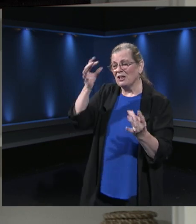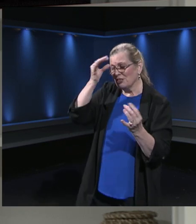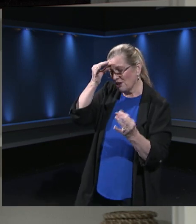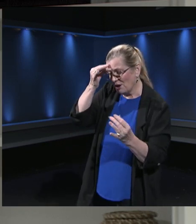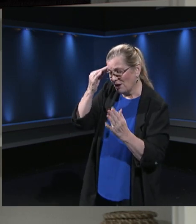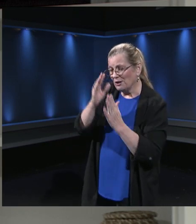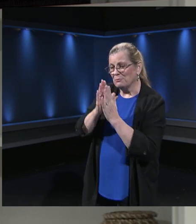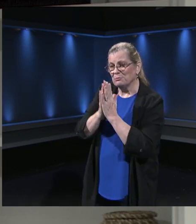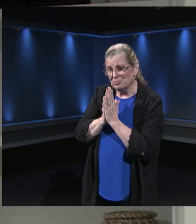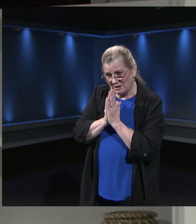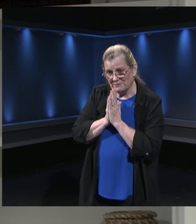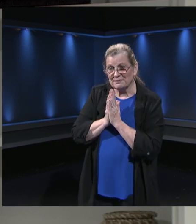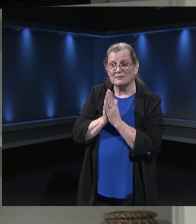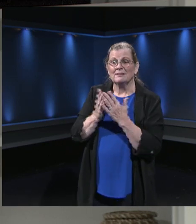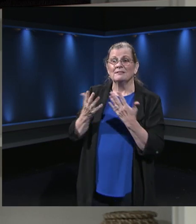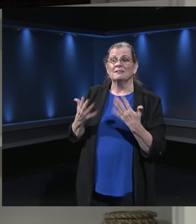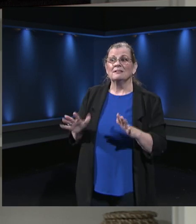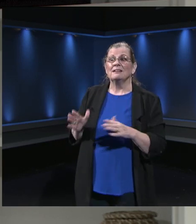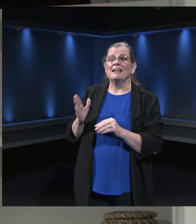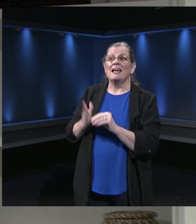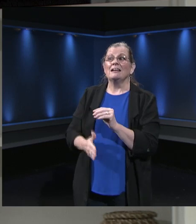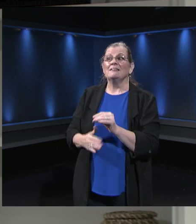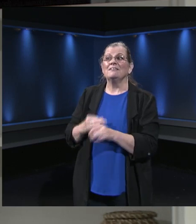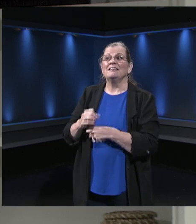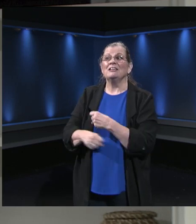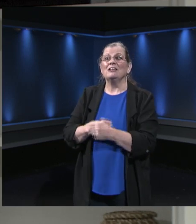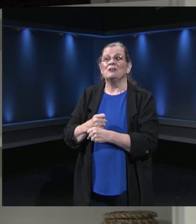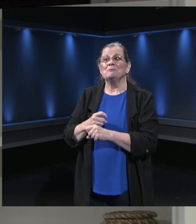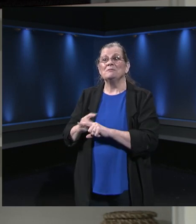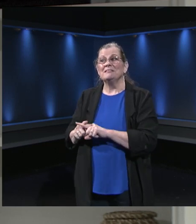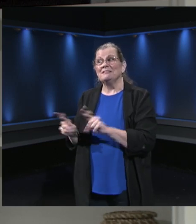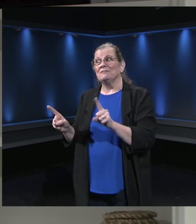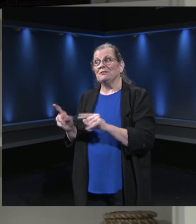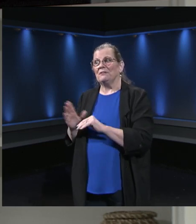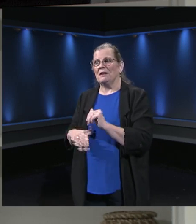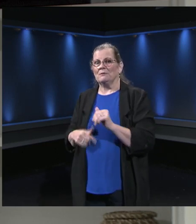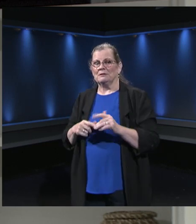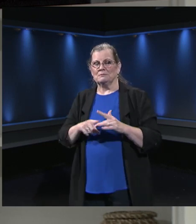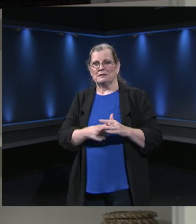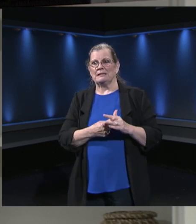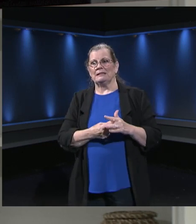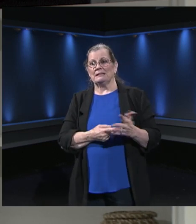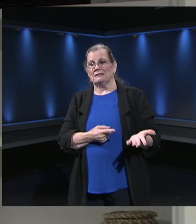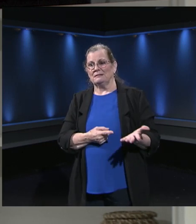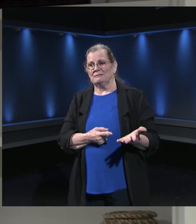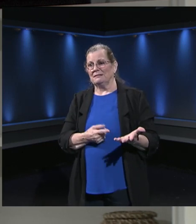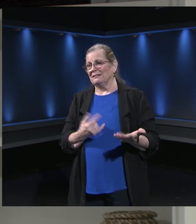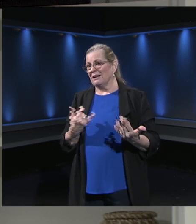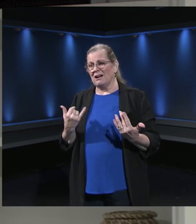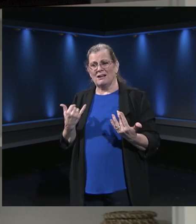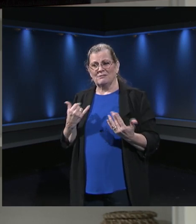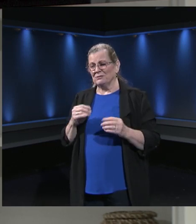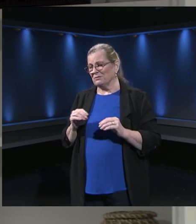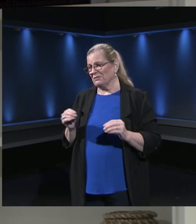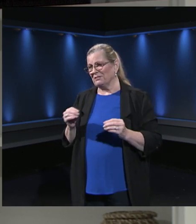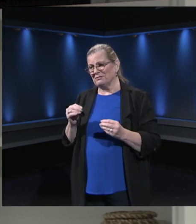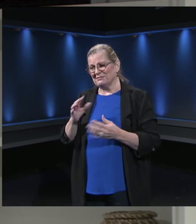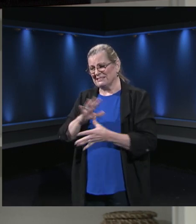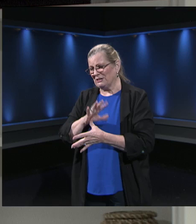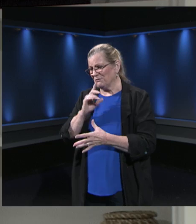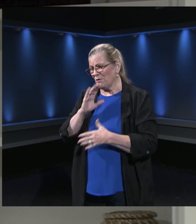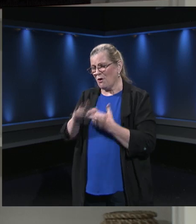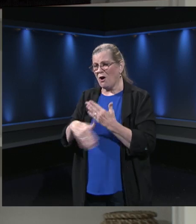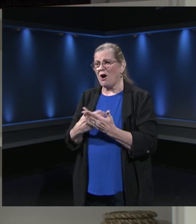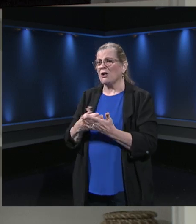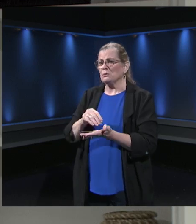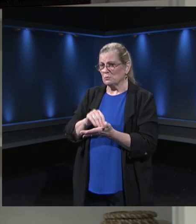end the year differently than we begin it for our seniors and really for all of our students. But we have to give ourselves grace.